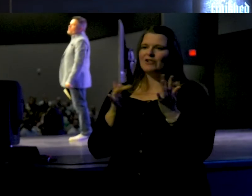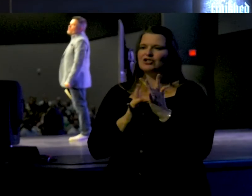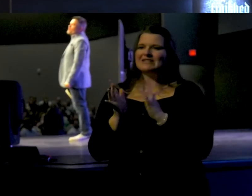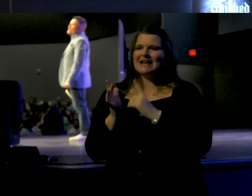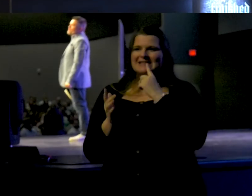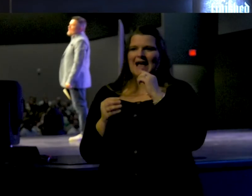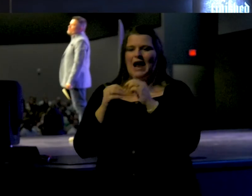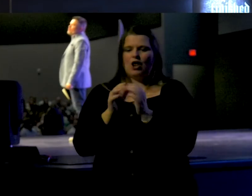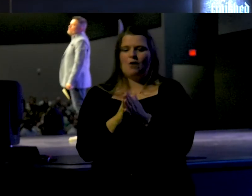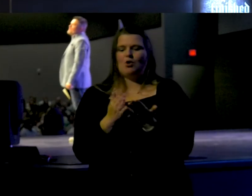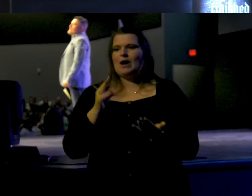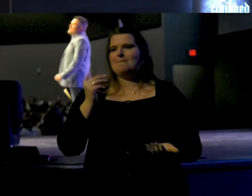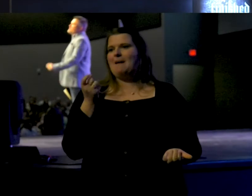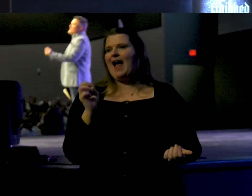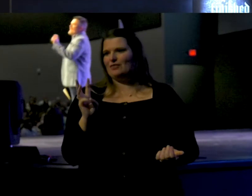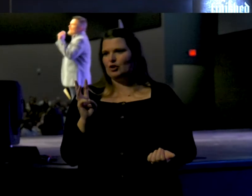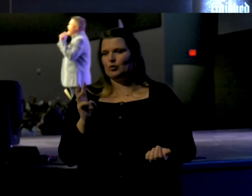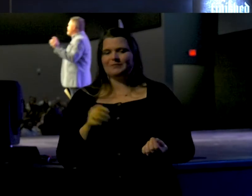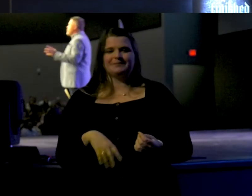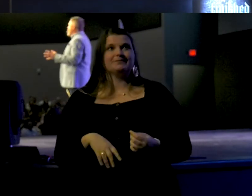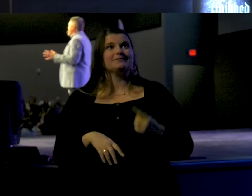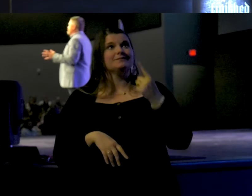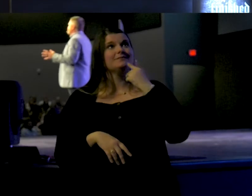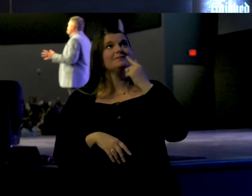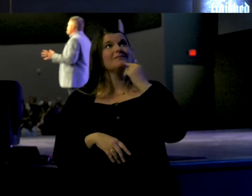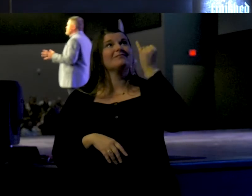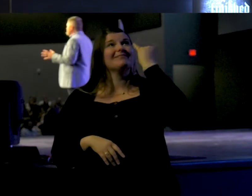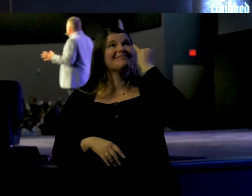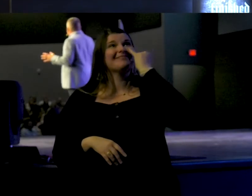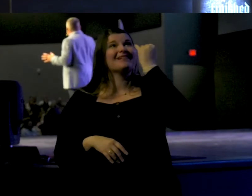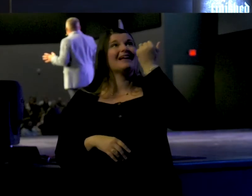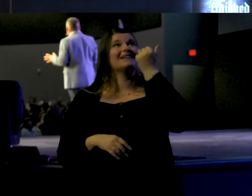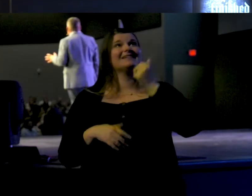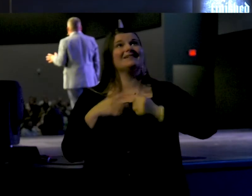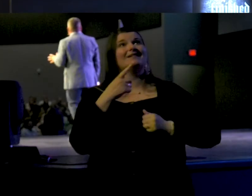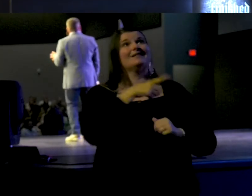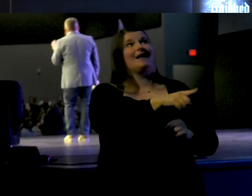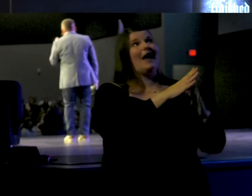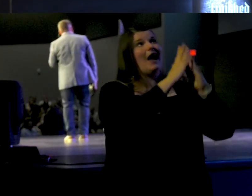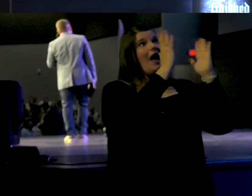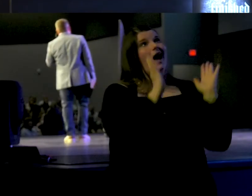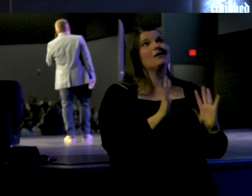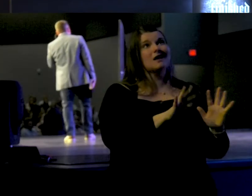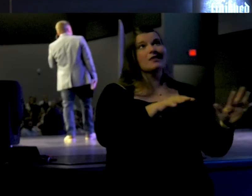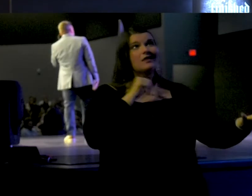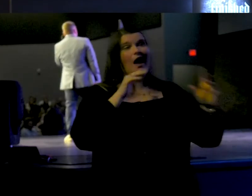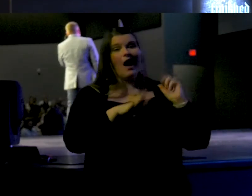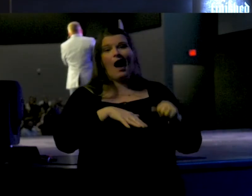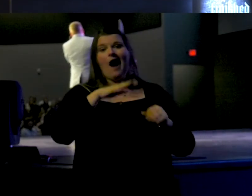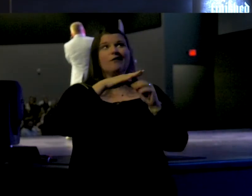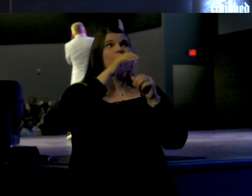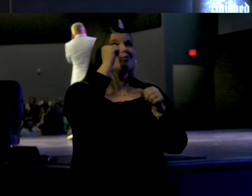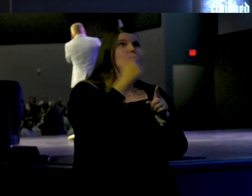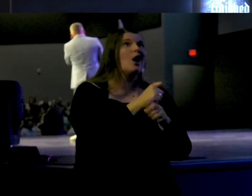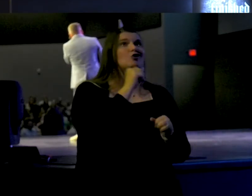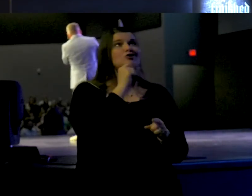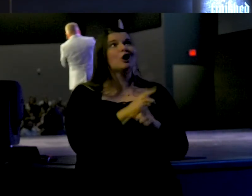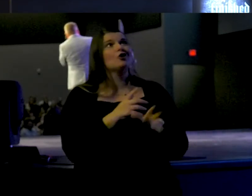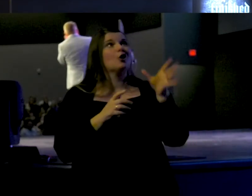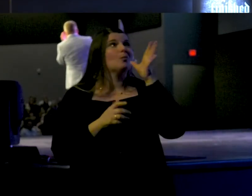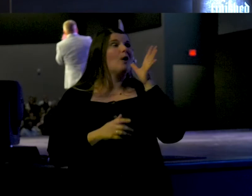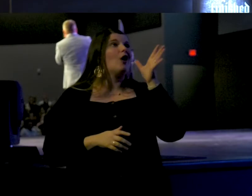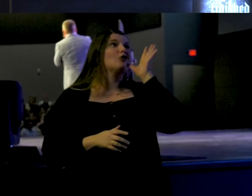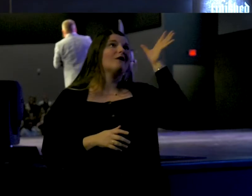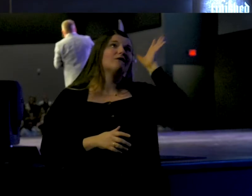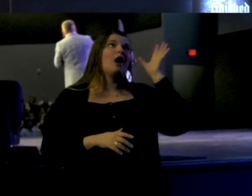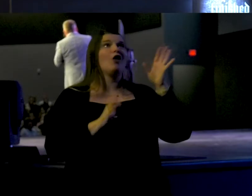said in the book of Matthew. He said, and everyone who left houses or brothers or sisters or father or mother or children